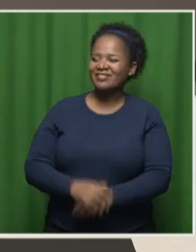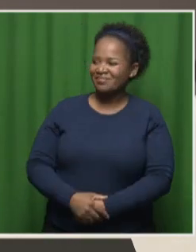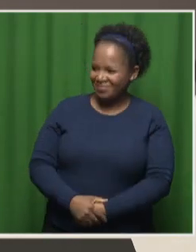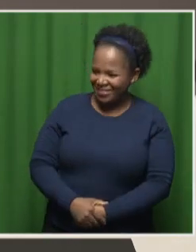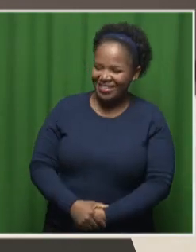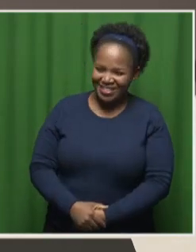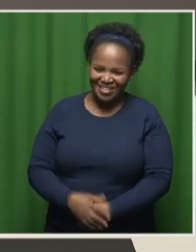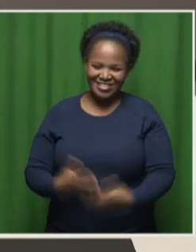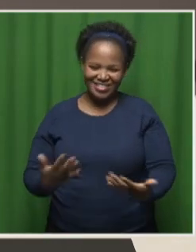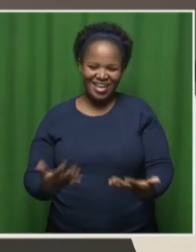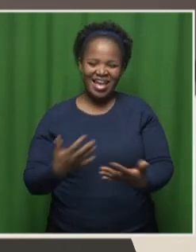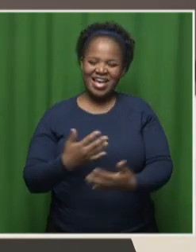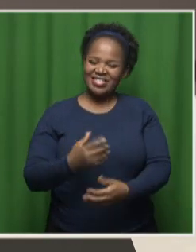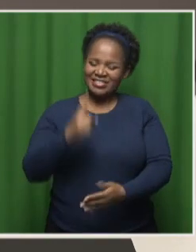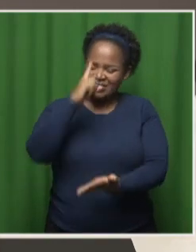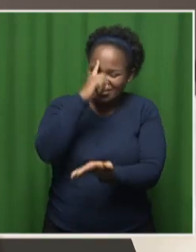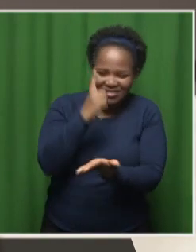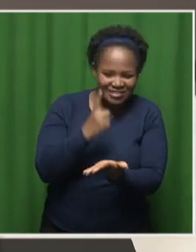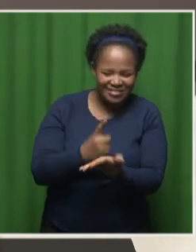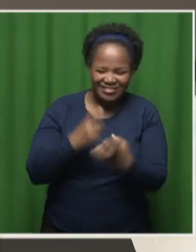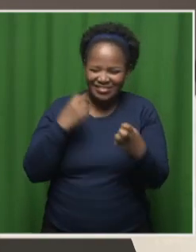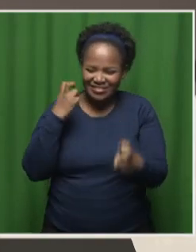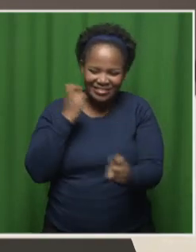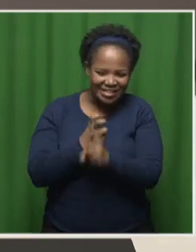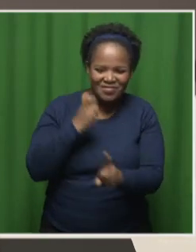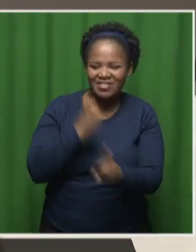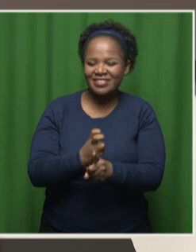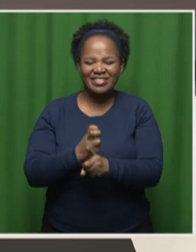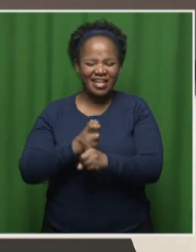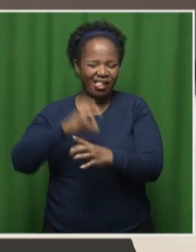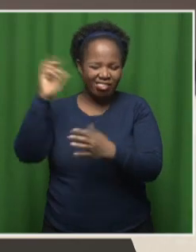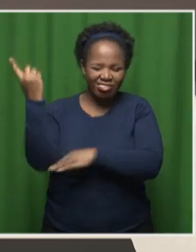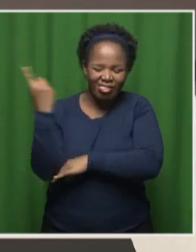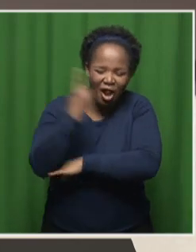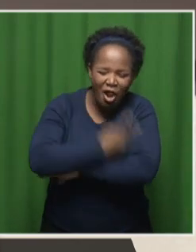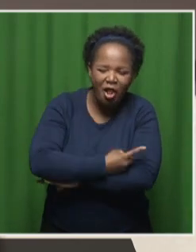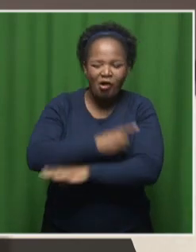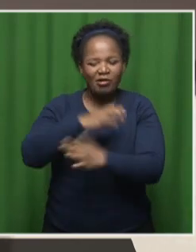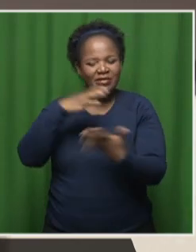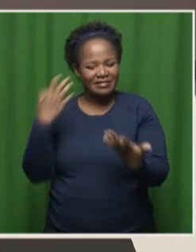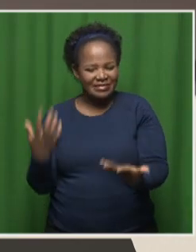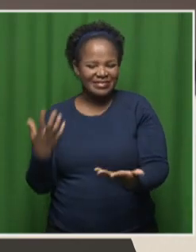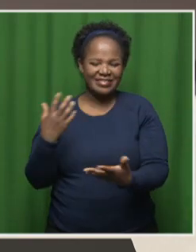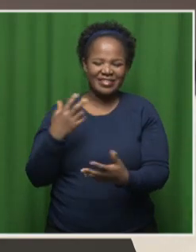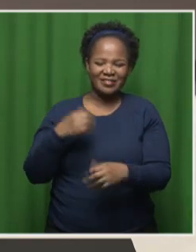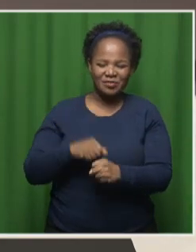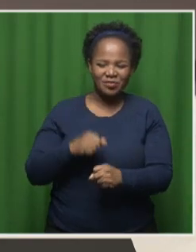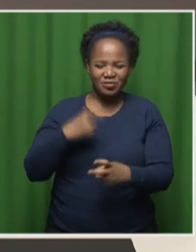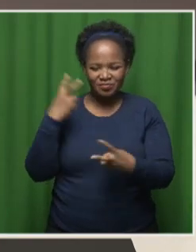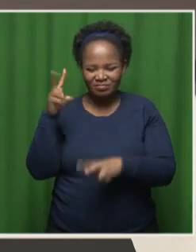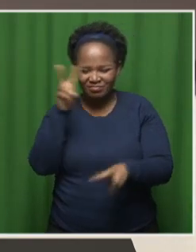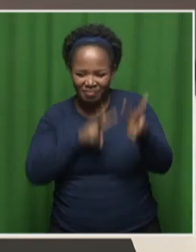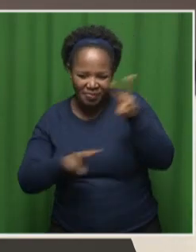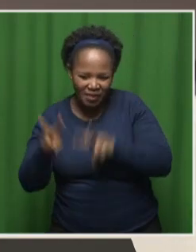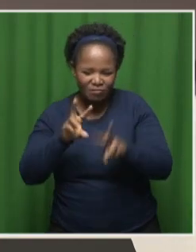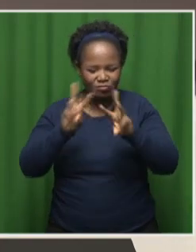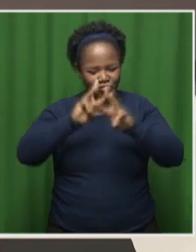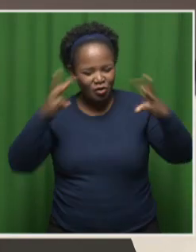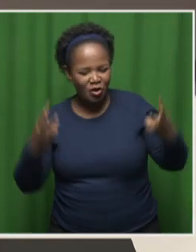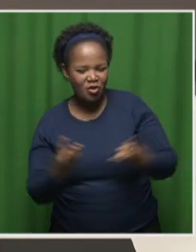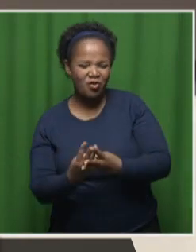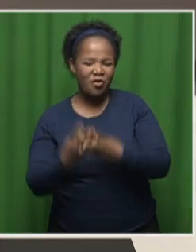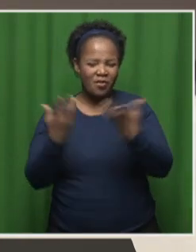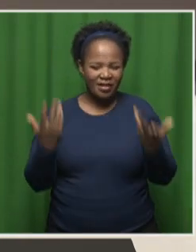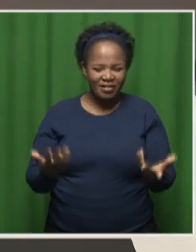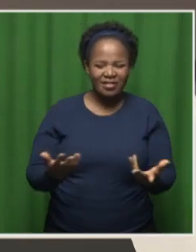We had to sacrifice a lot of things. I also had to do an economic analysis like they did, looking at the domestic outlook, the global outlook as well.